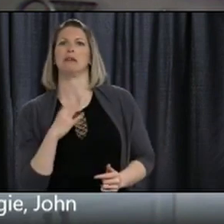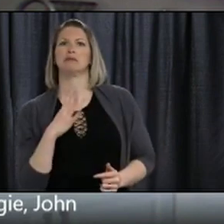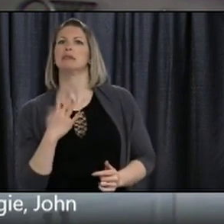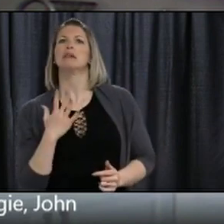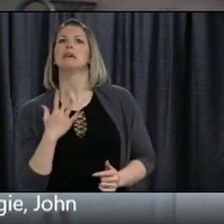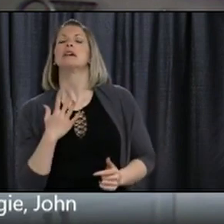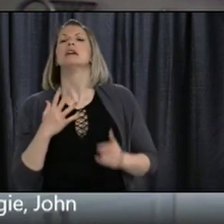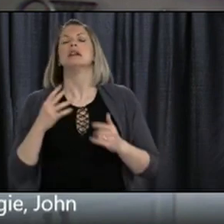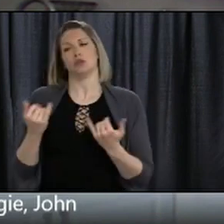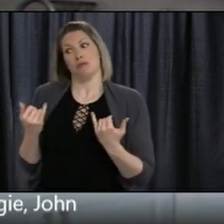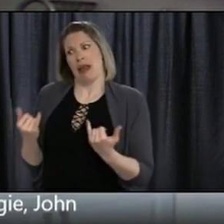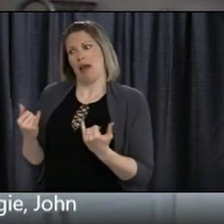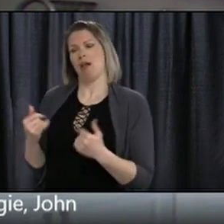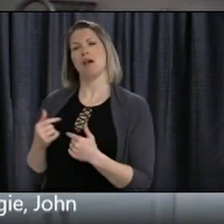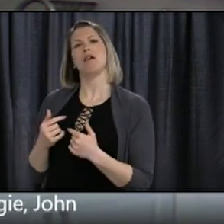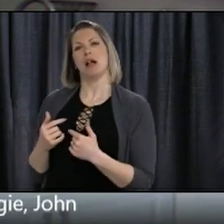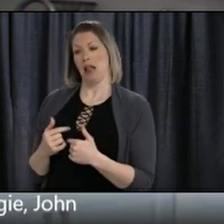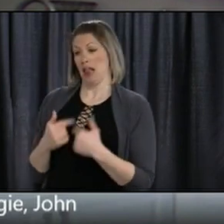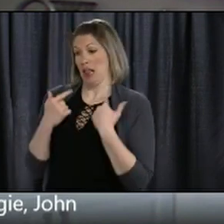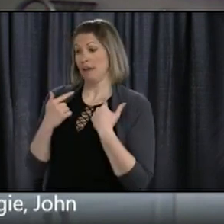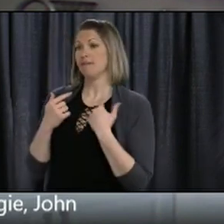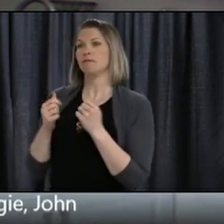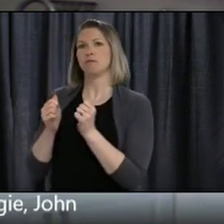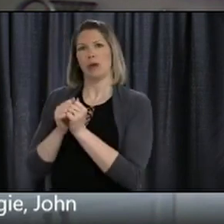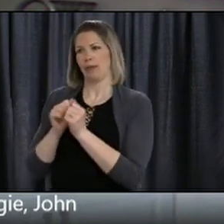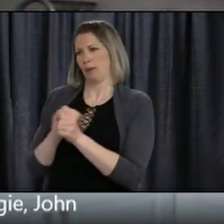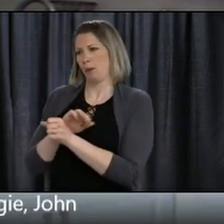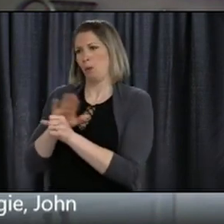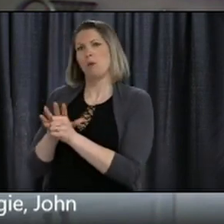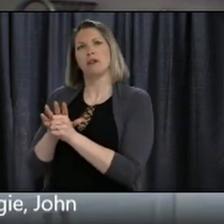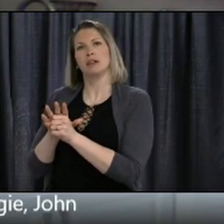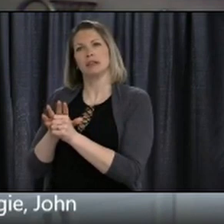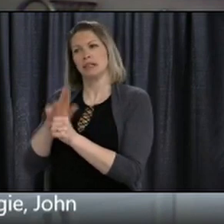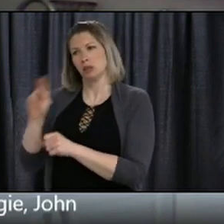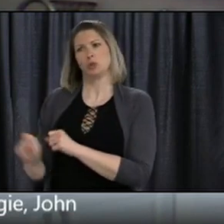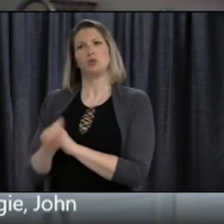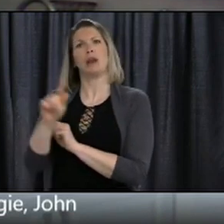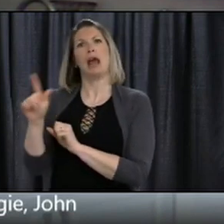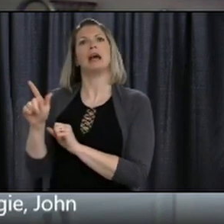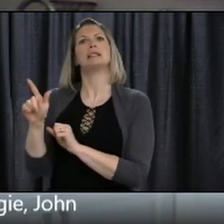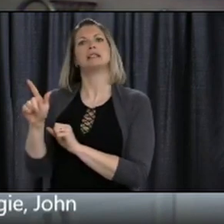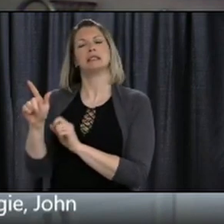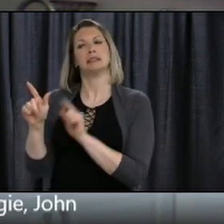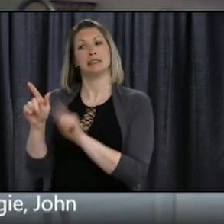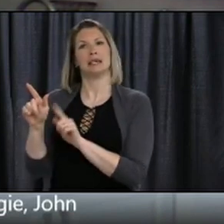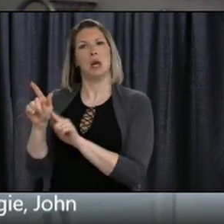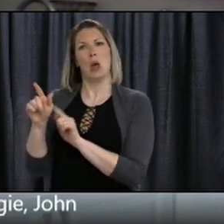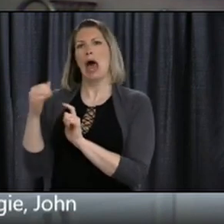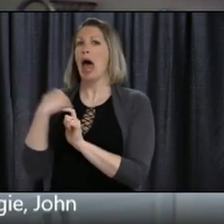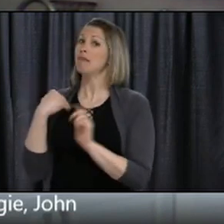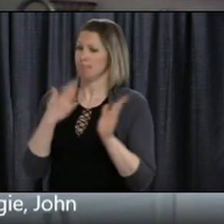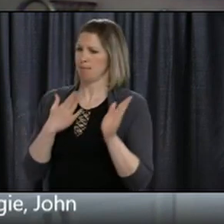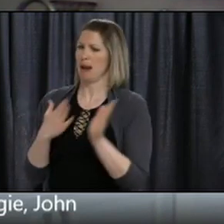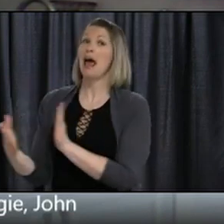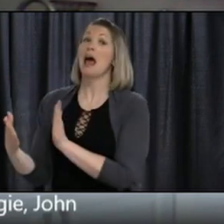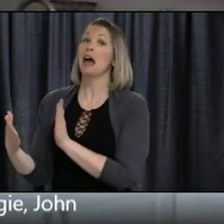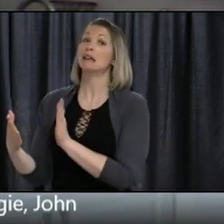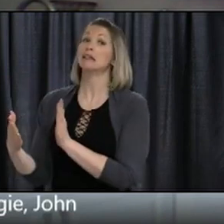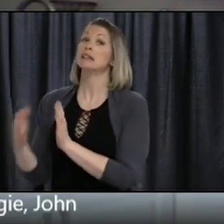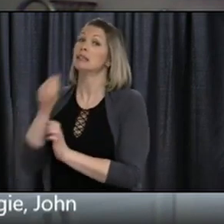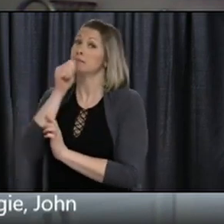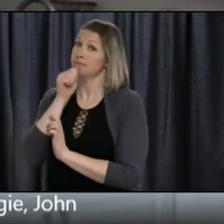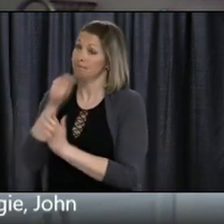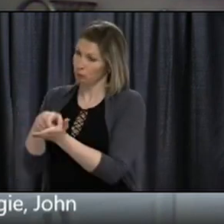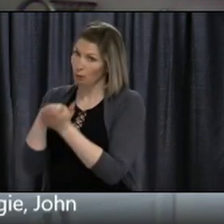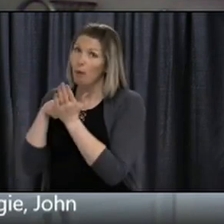life with COVID-19 is a made-in-Newfoundland and Labrador solution, but it will take time. So, with that, Premier,